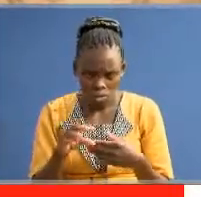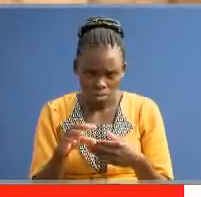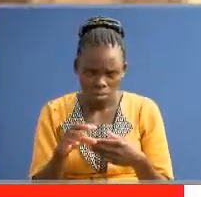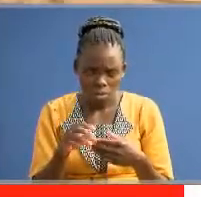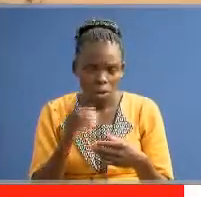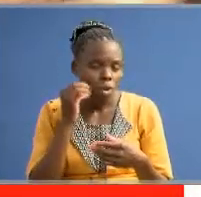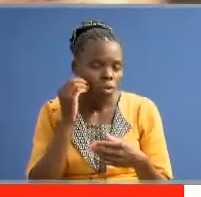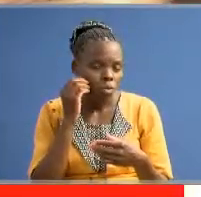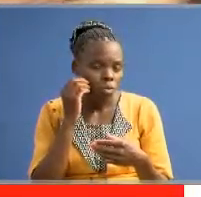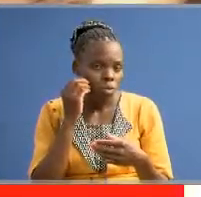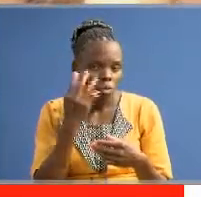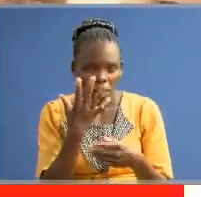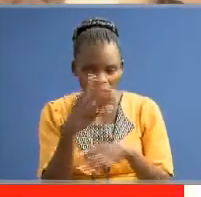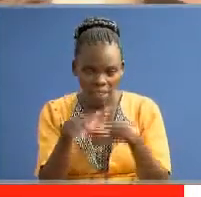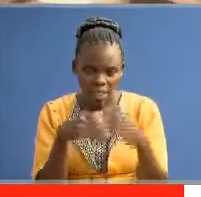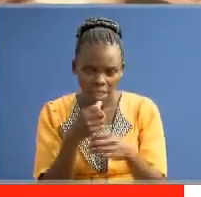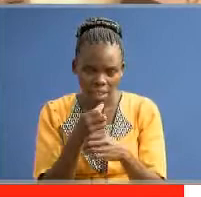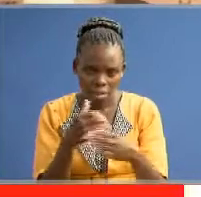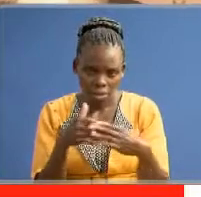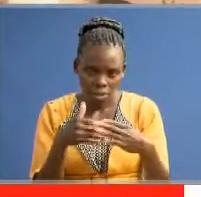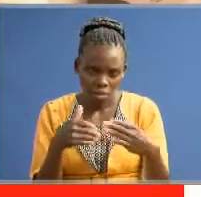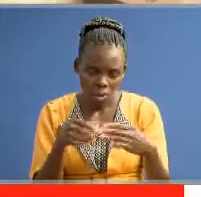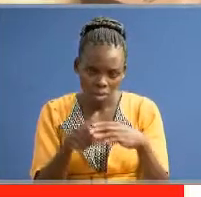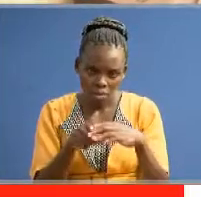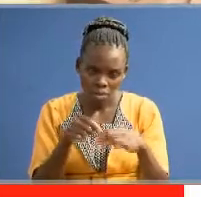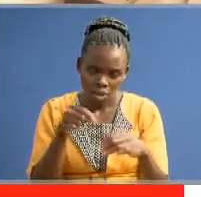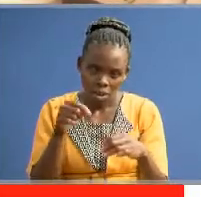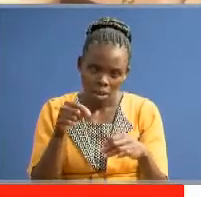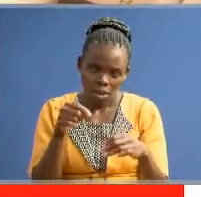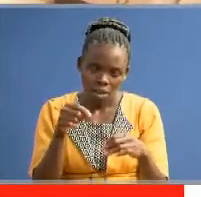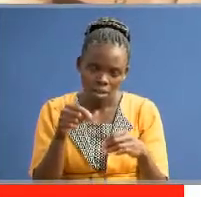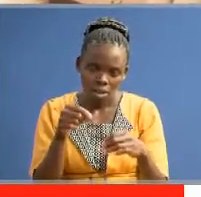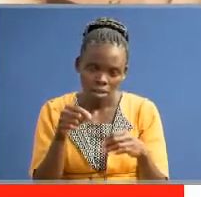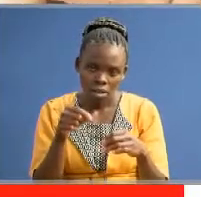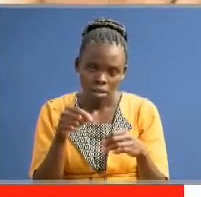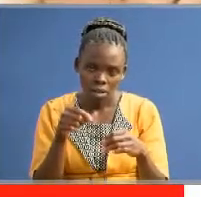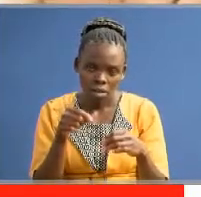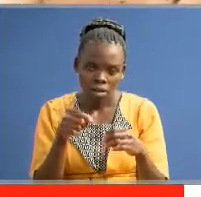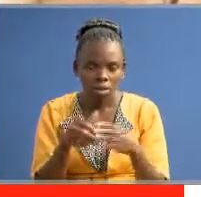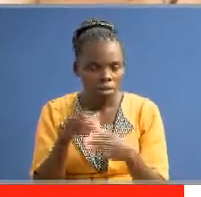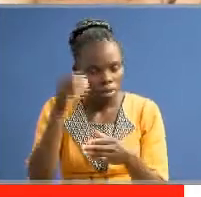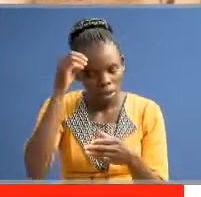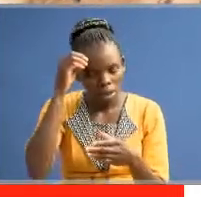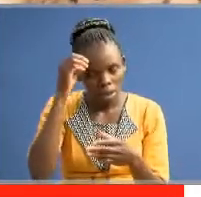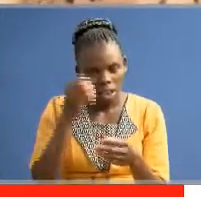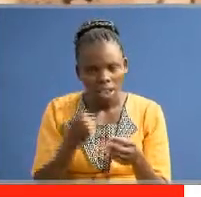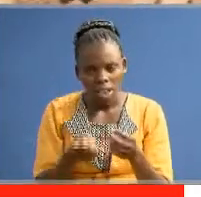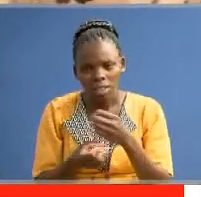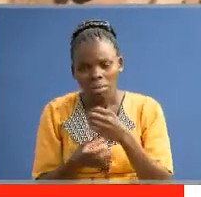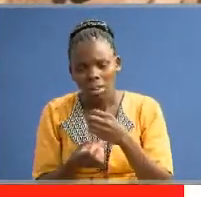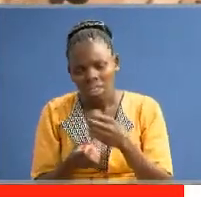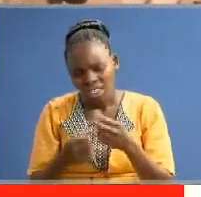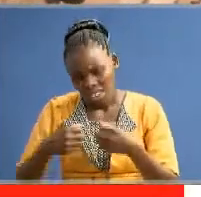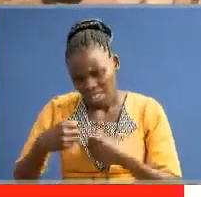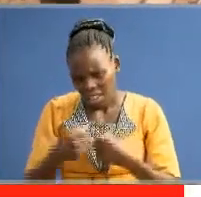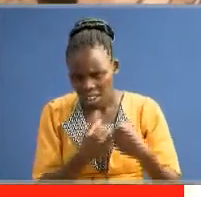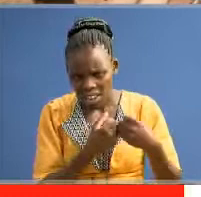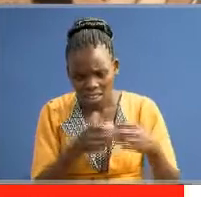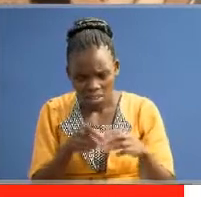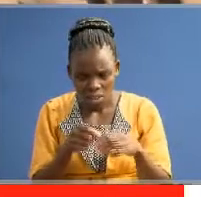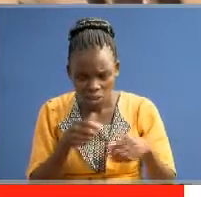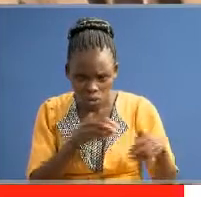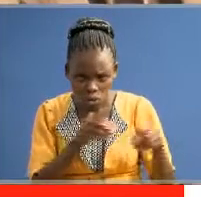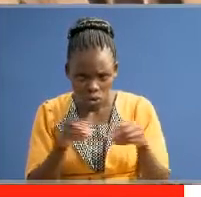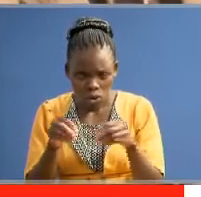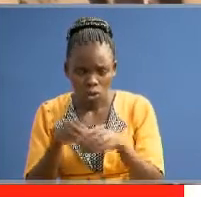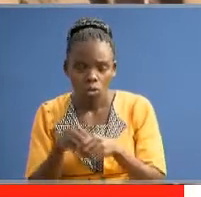their home for a period of five years before he finally resumed his studies. Gilbert explains the challenges that he experiences while moving to